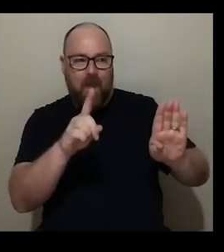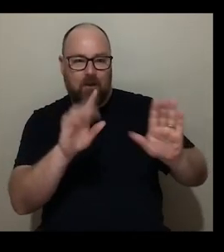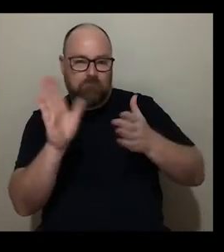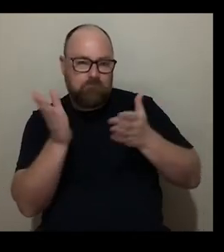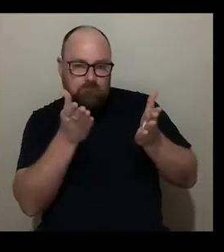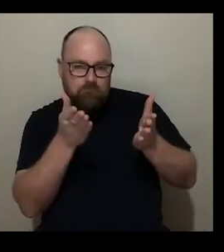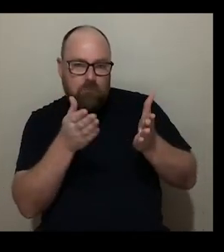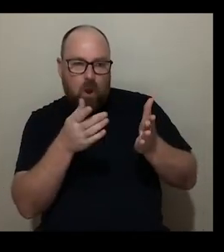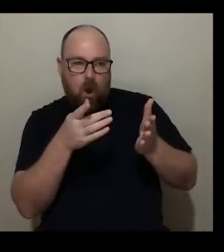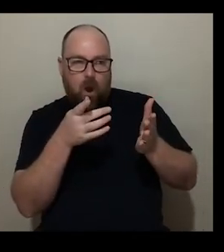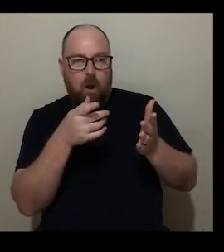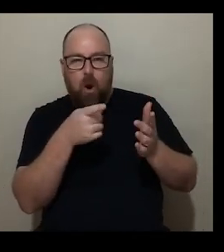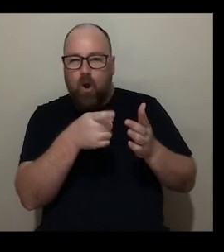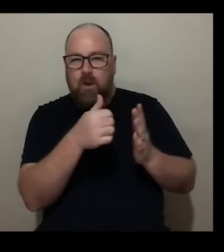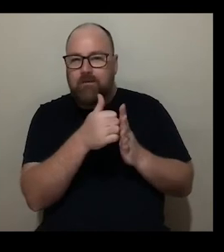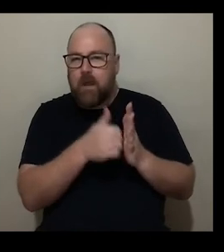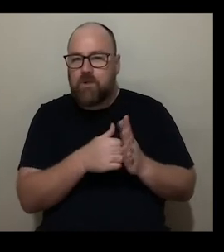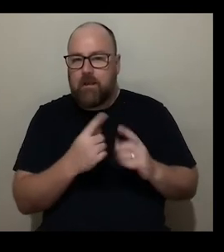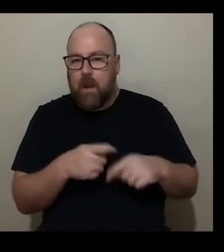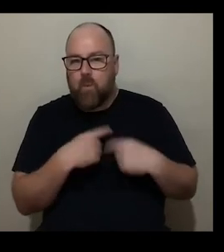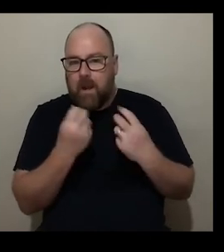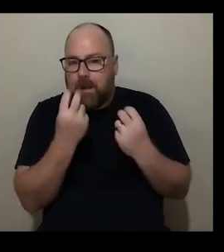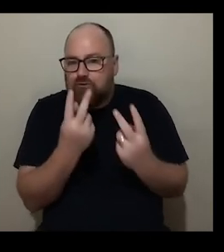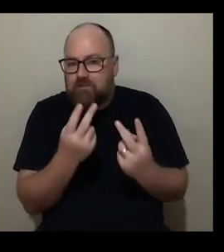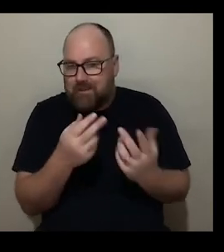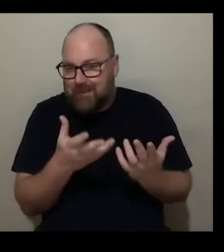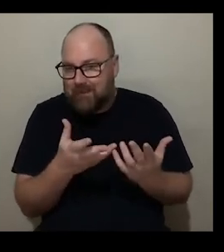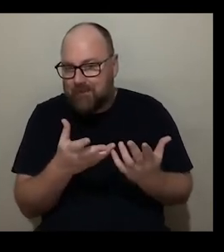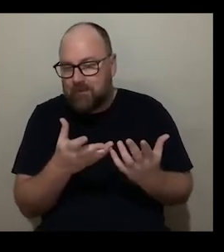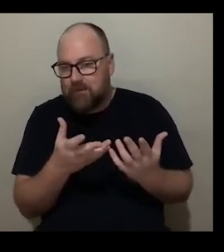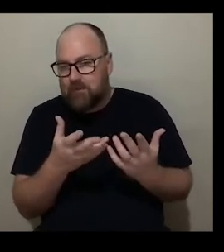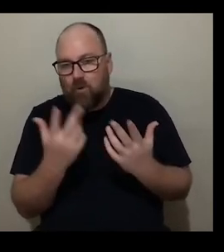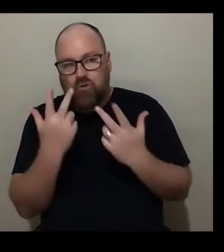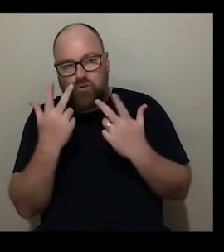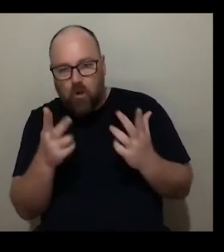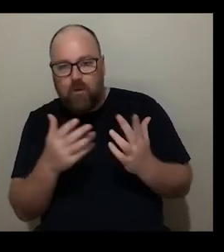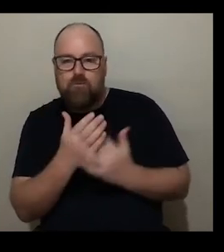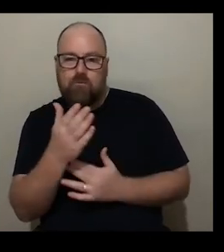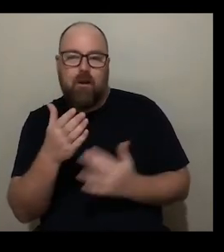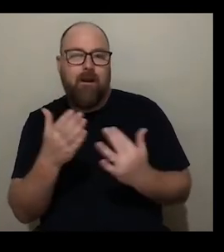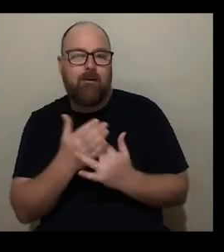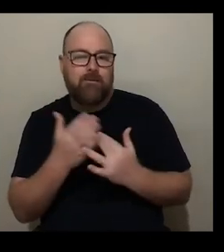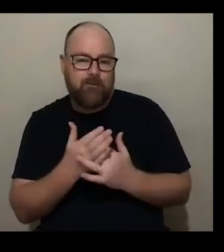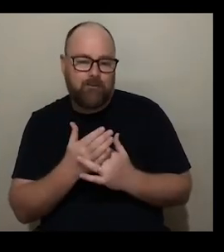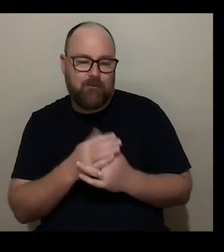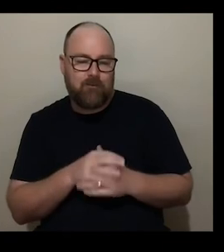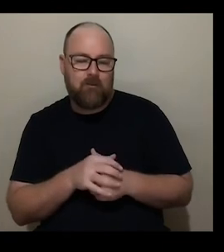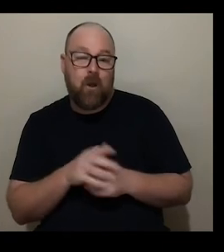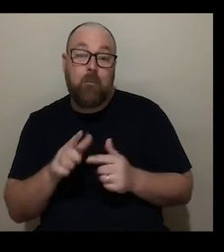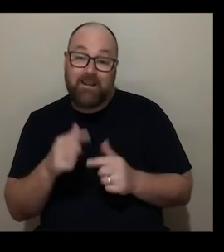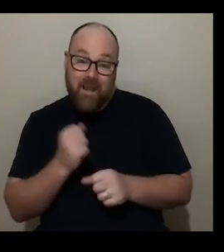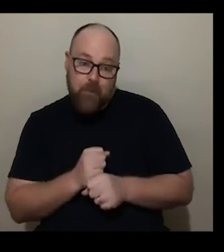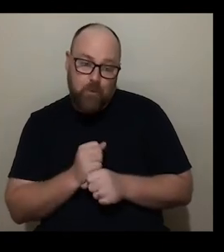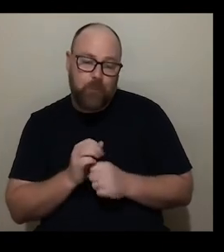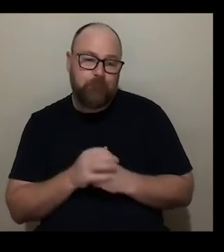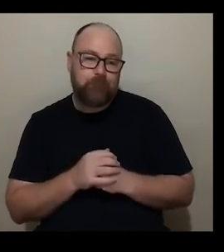aspect of of a subject that we're particularly interested in addressing through the access program so from some examples of these